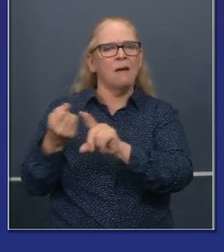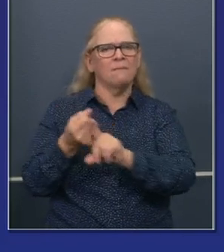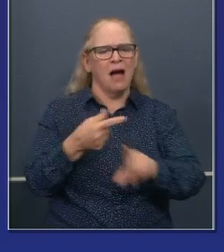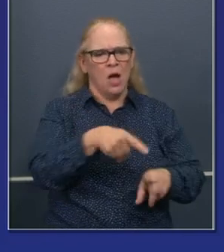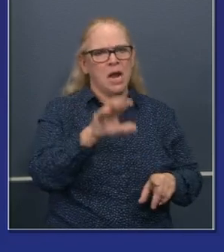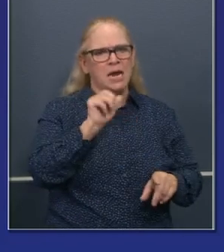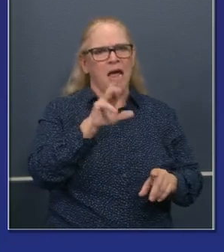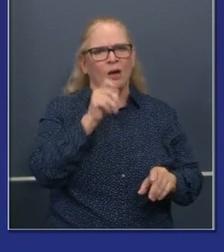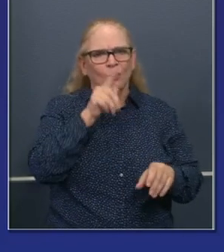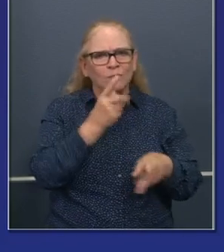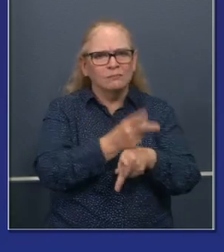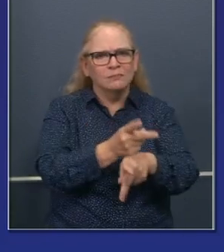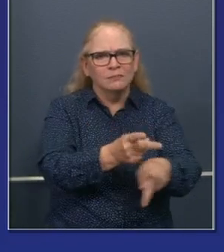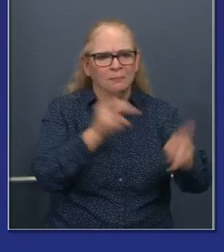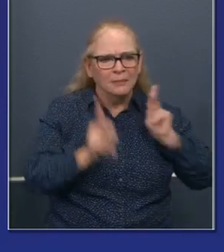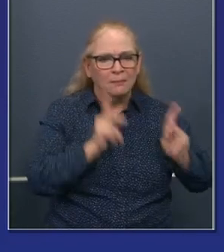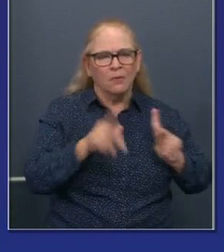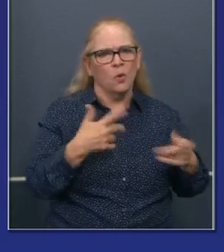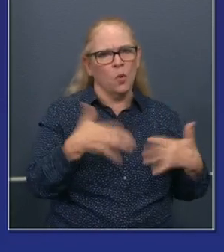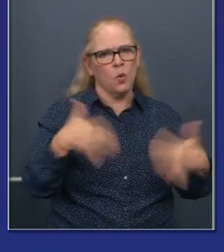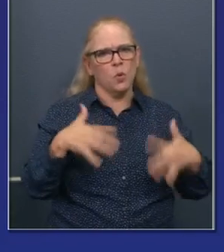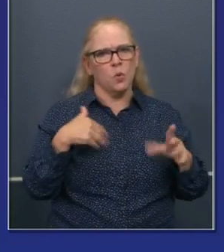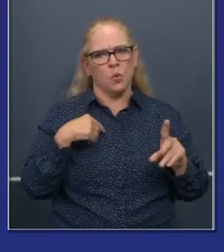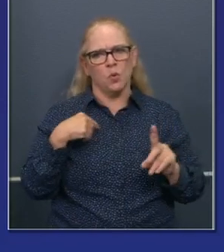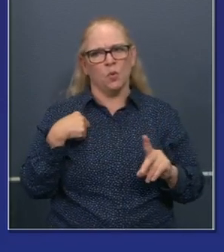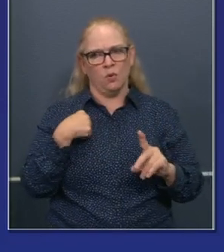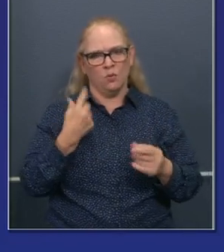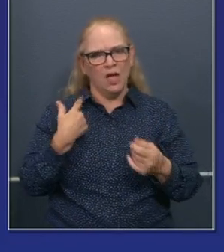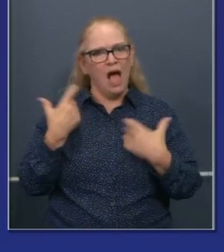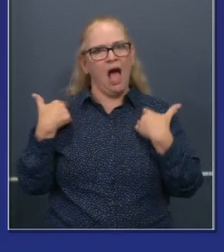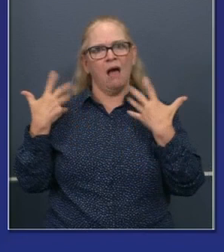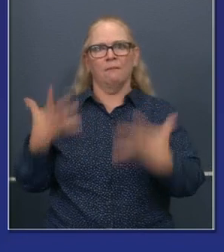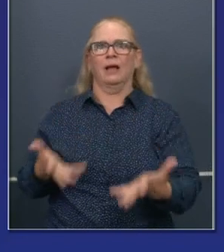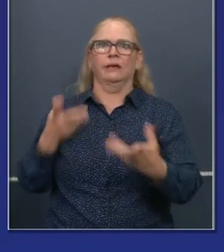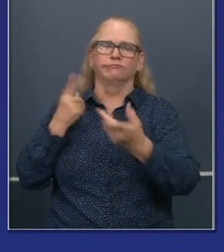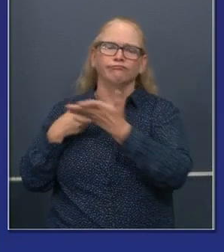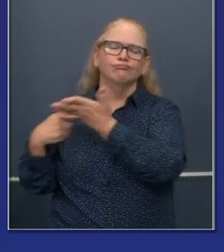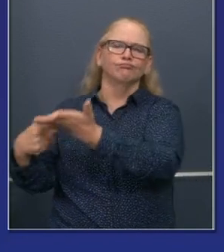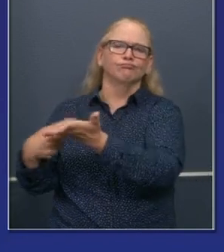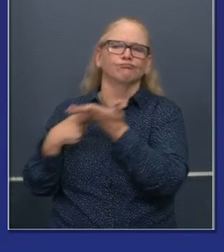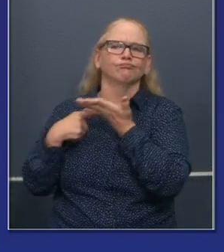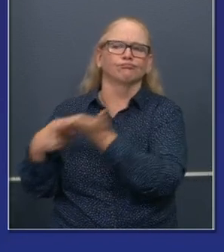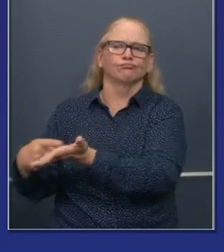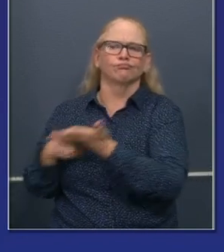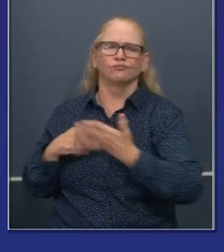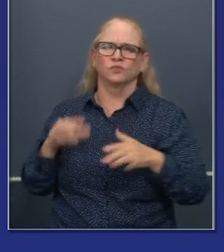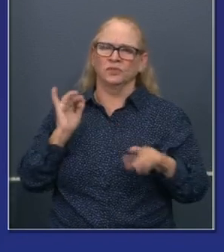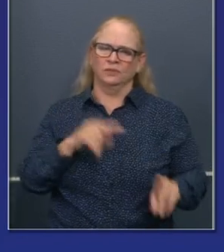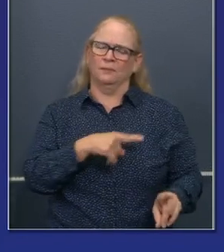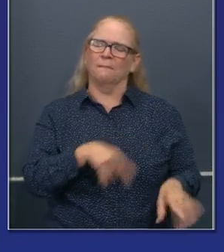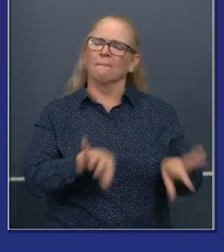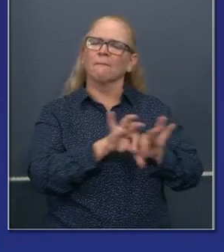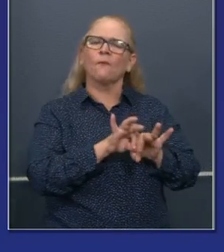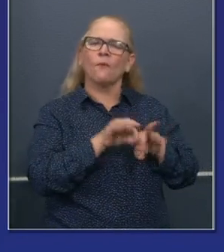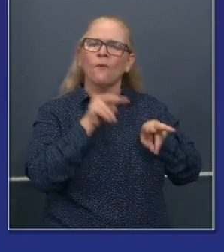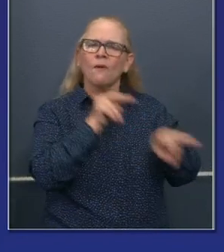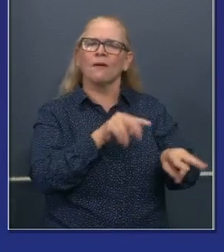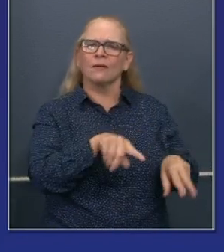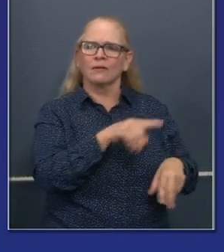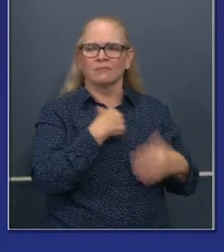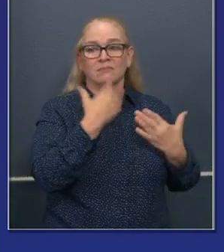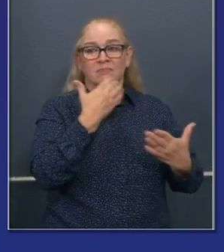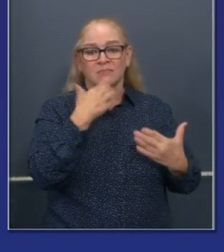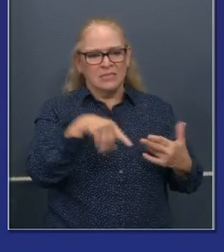conversations in this space. want to acknowledge them, thank, uh, them for introducing more formally some strategies for consideration.